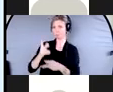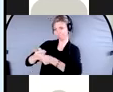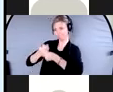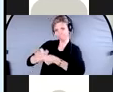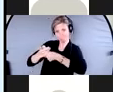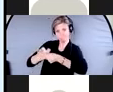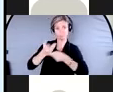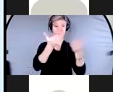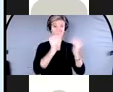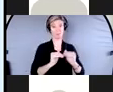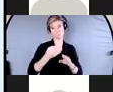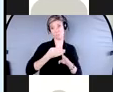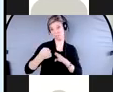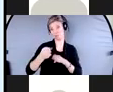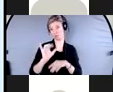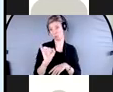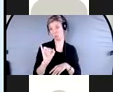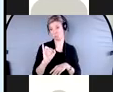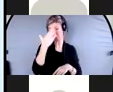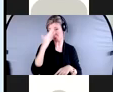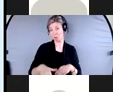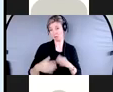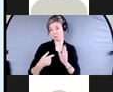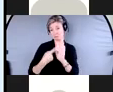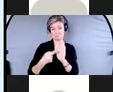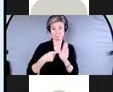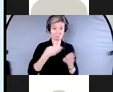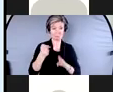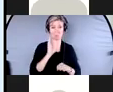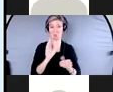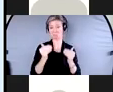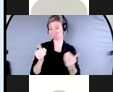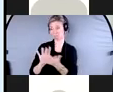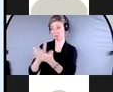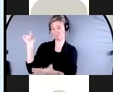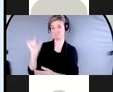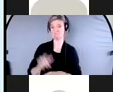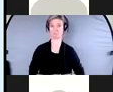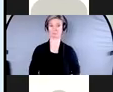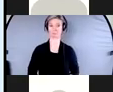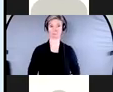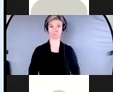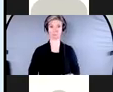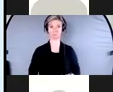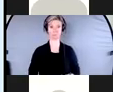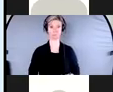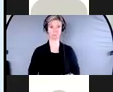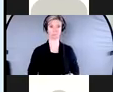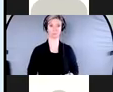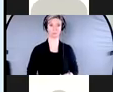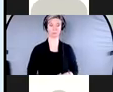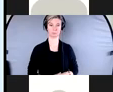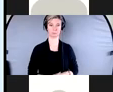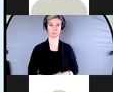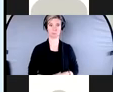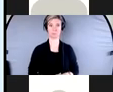be a professional. So they also can be in situations where they may take advantage of an individual's financial well